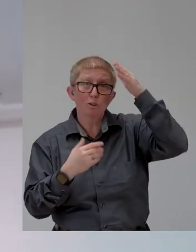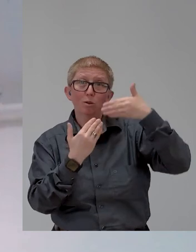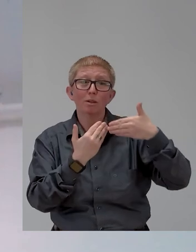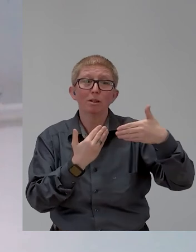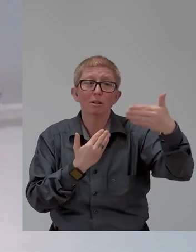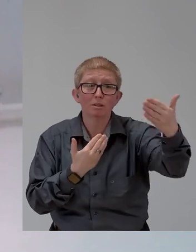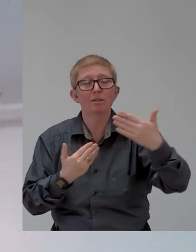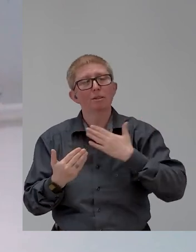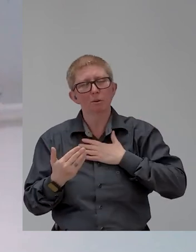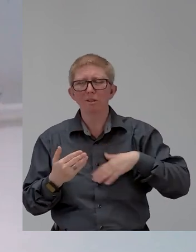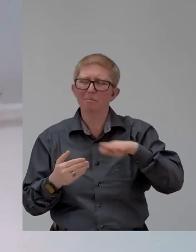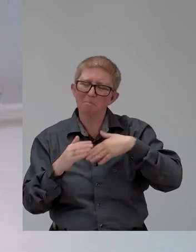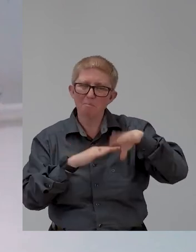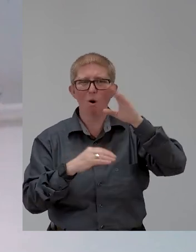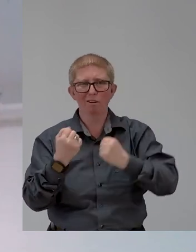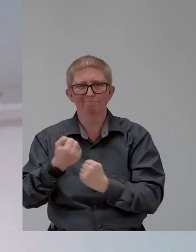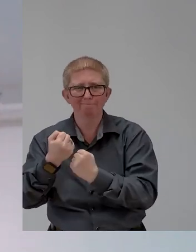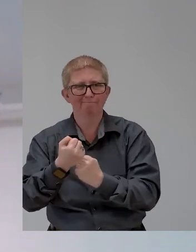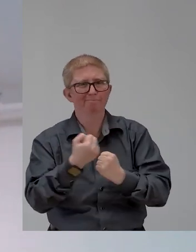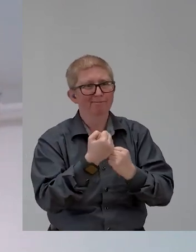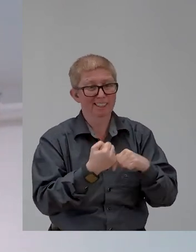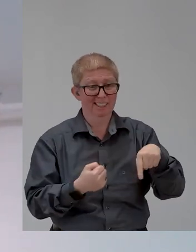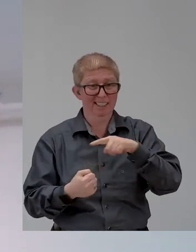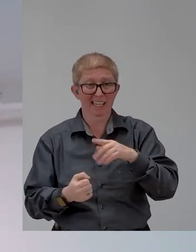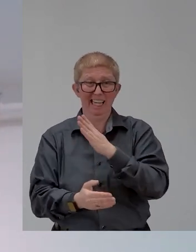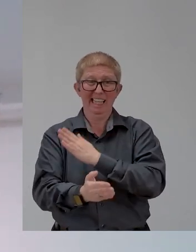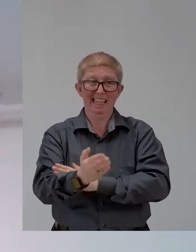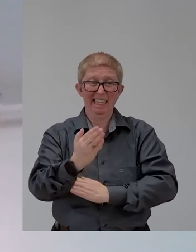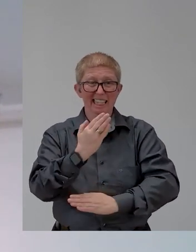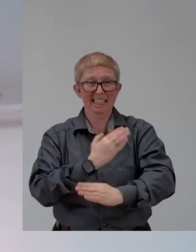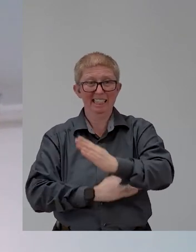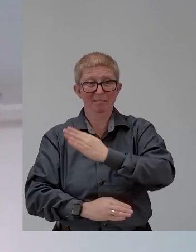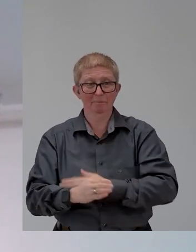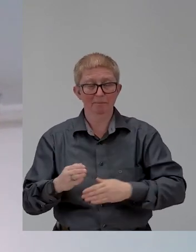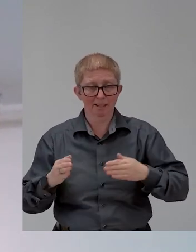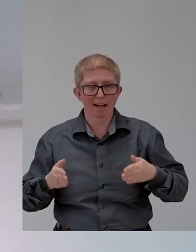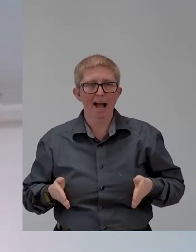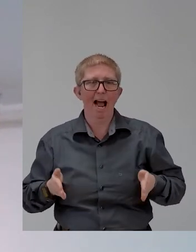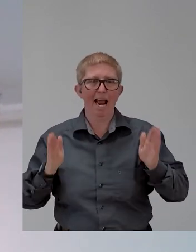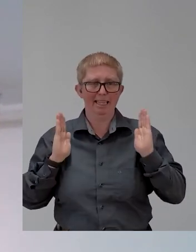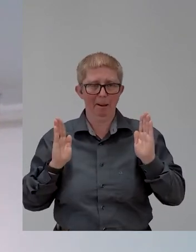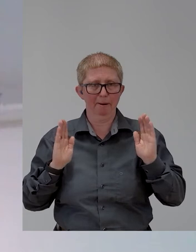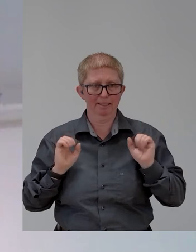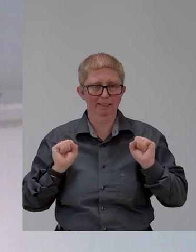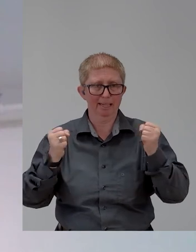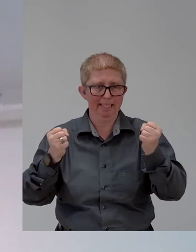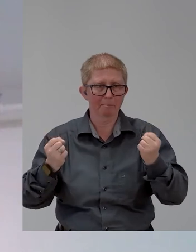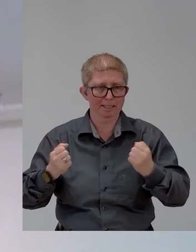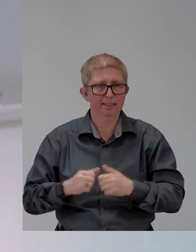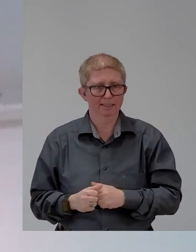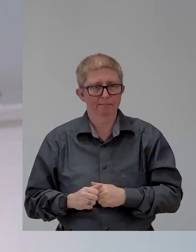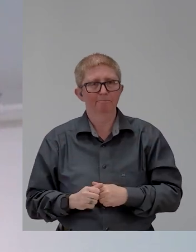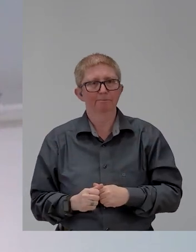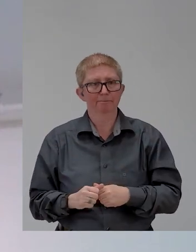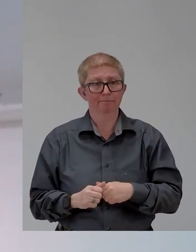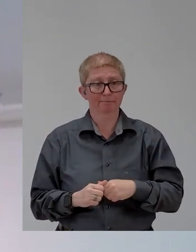disability enablers. Enormous potential. Enormous potential. And even bigger is the question, and again at a tipping point